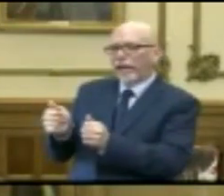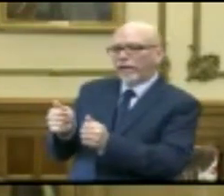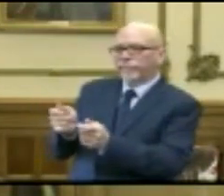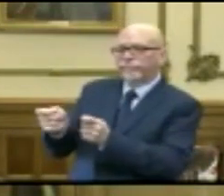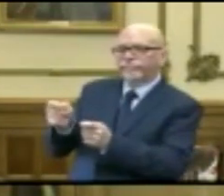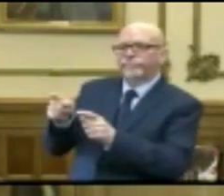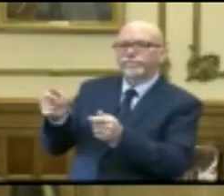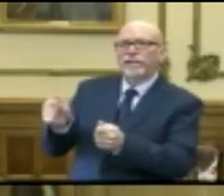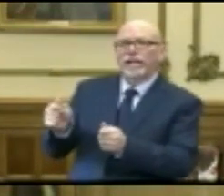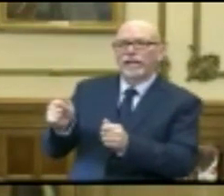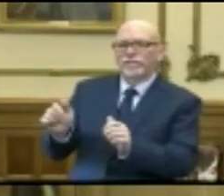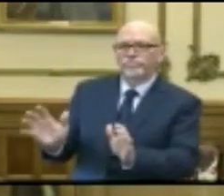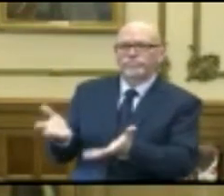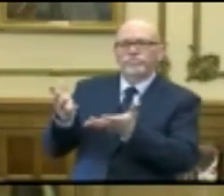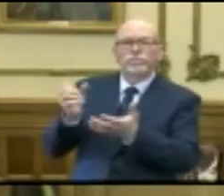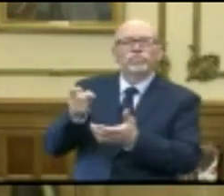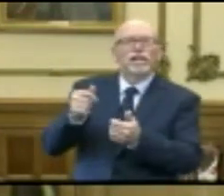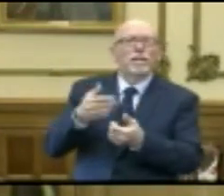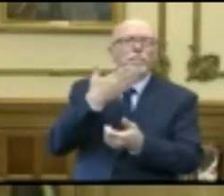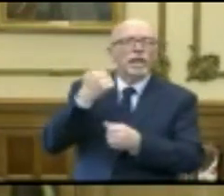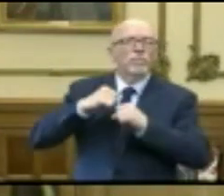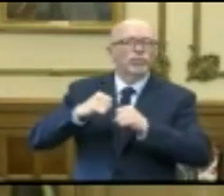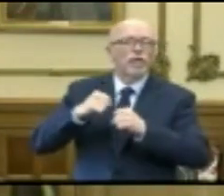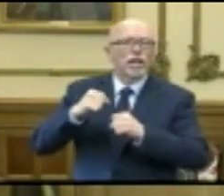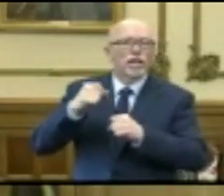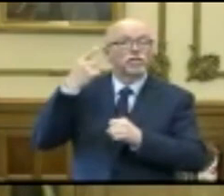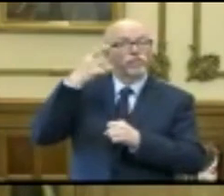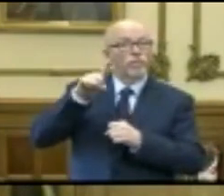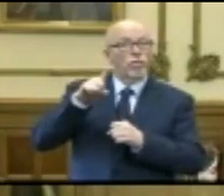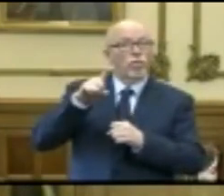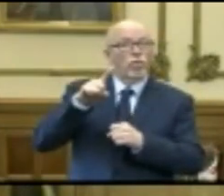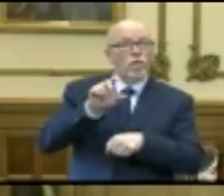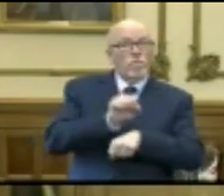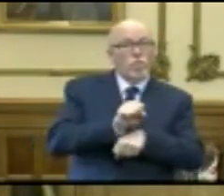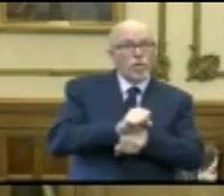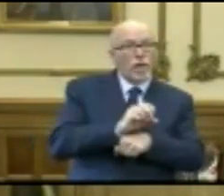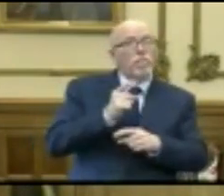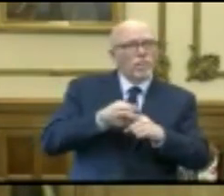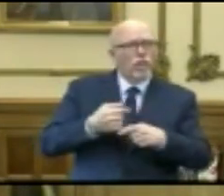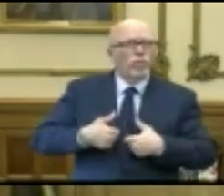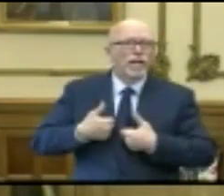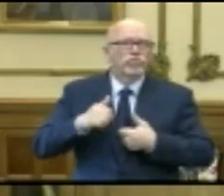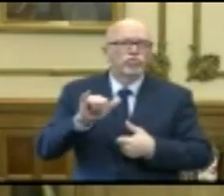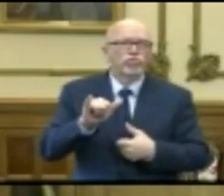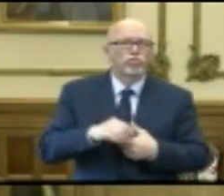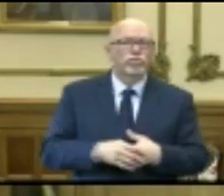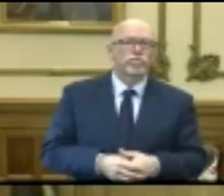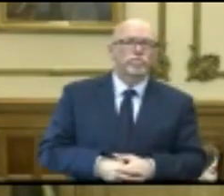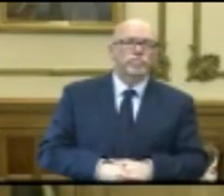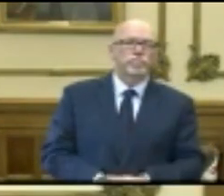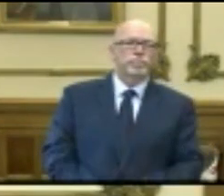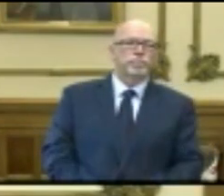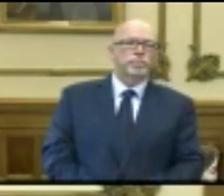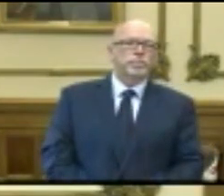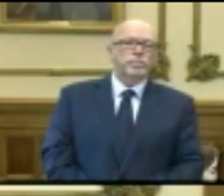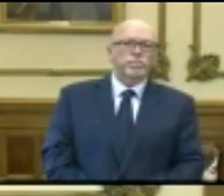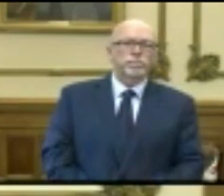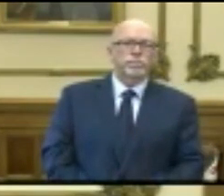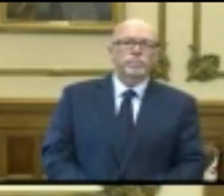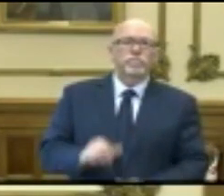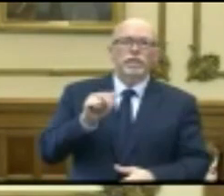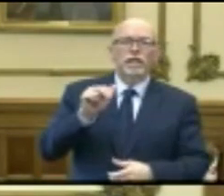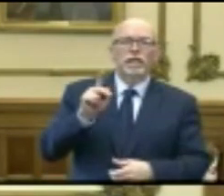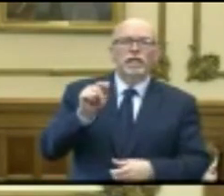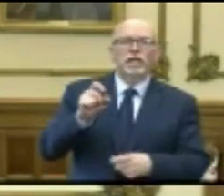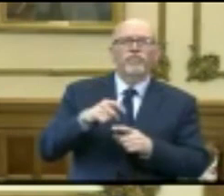facilities up so that they can give the best protection not only to the employees but to the residents who live there. Emma Kate